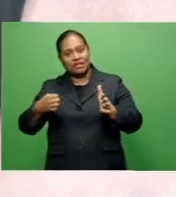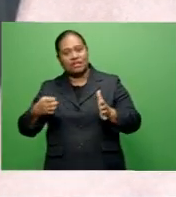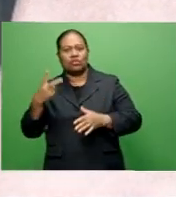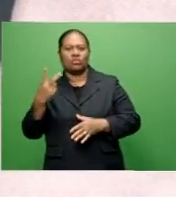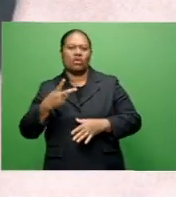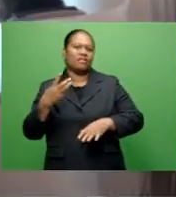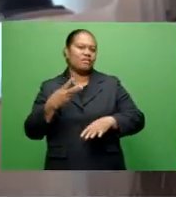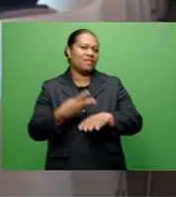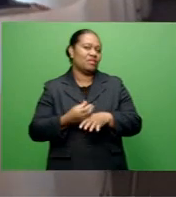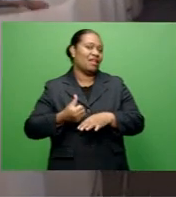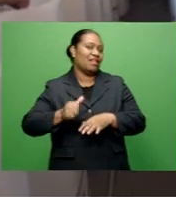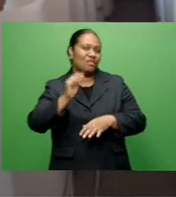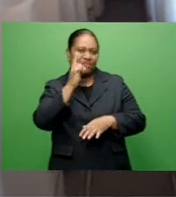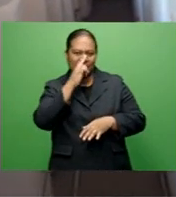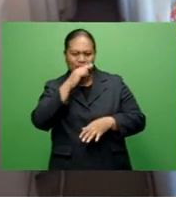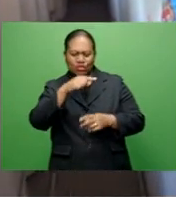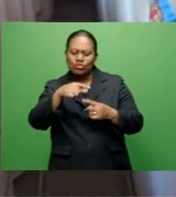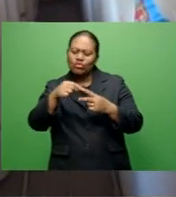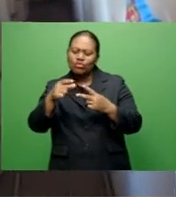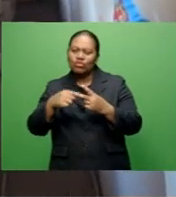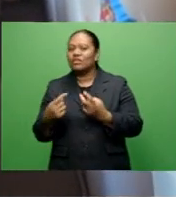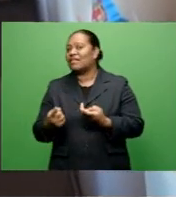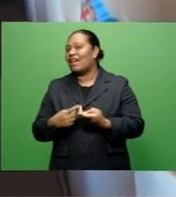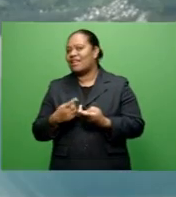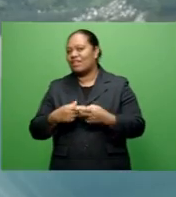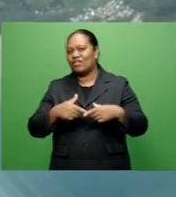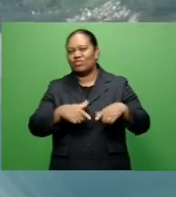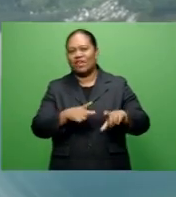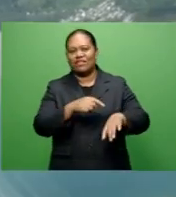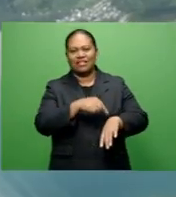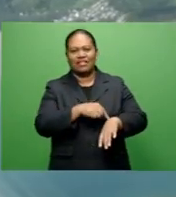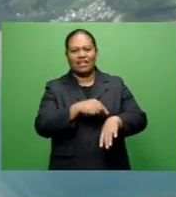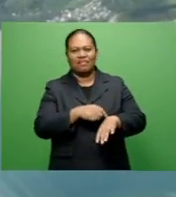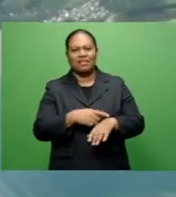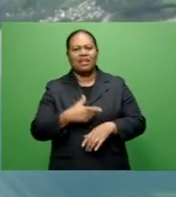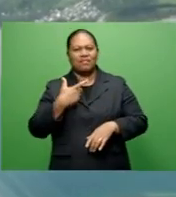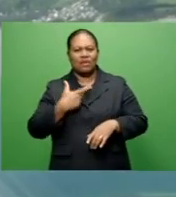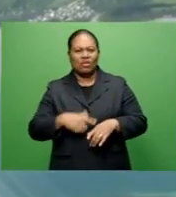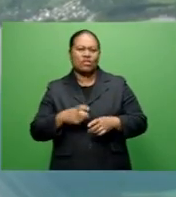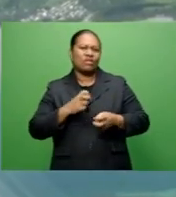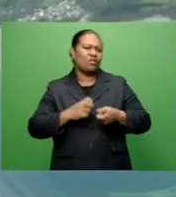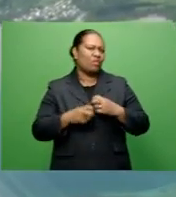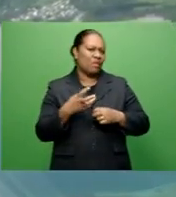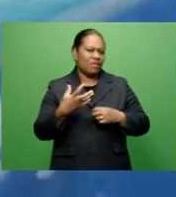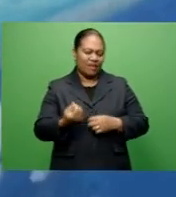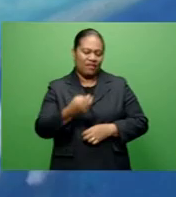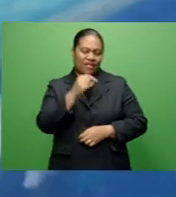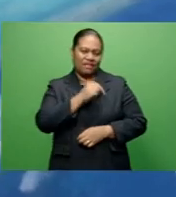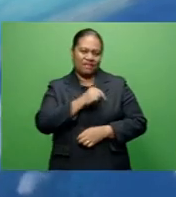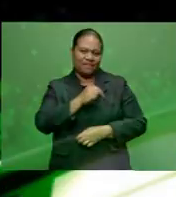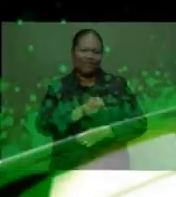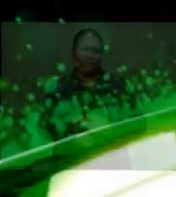months will allow customers to choose another travel time that suits their circumstances and requirements.